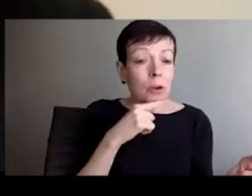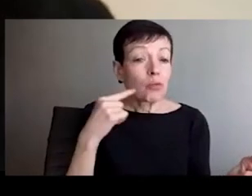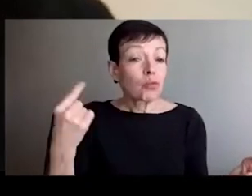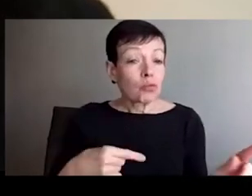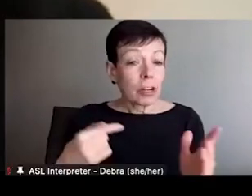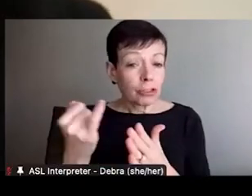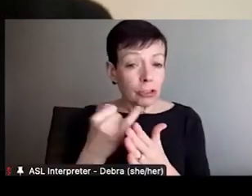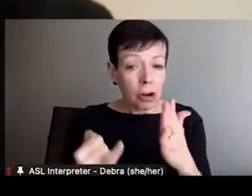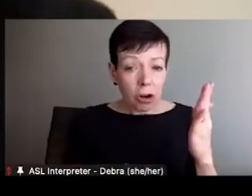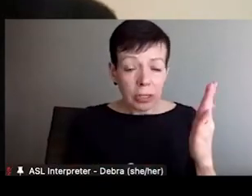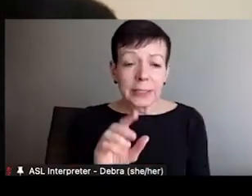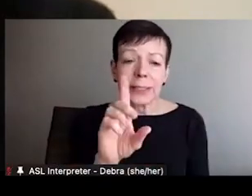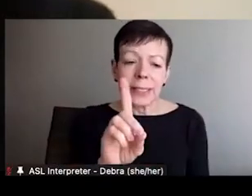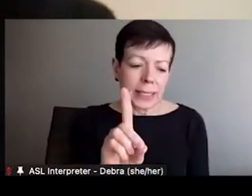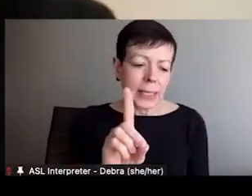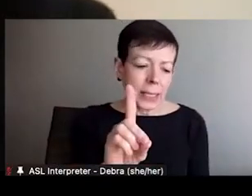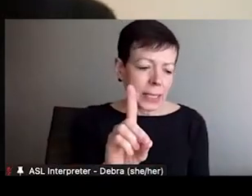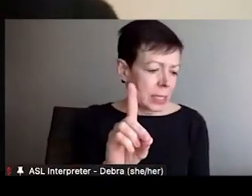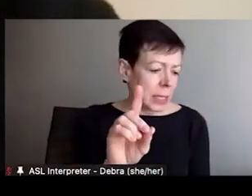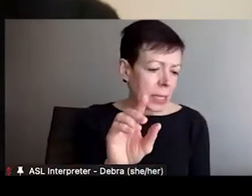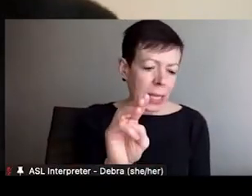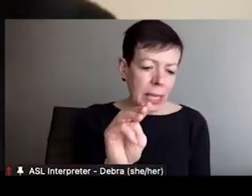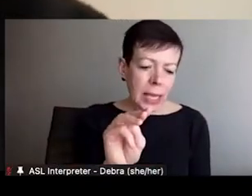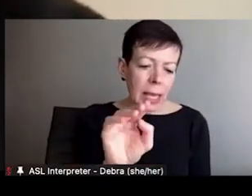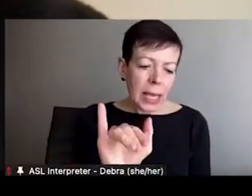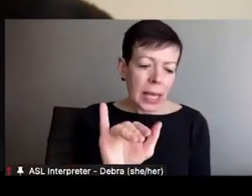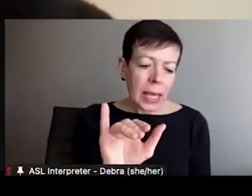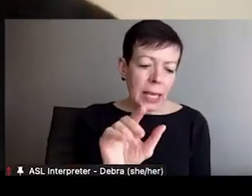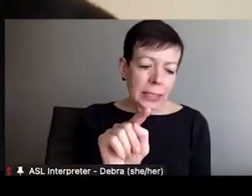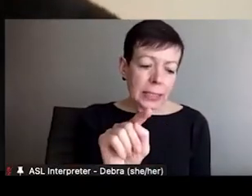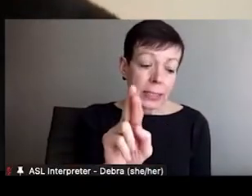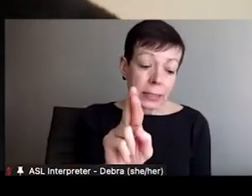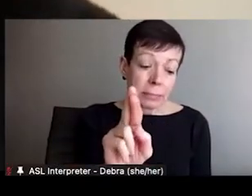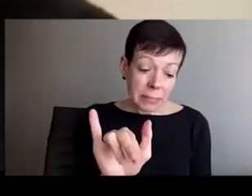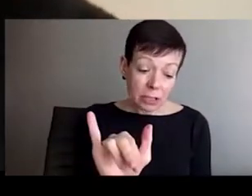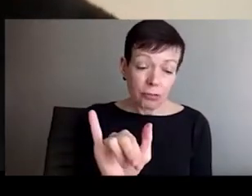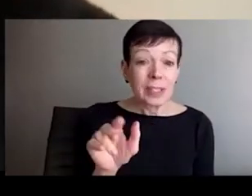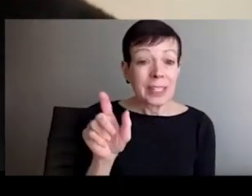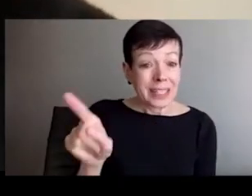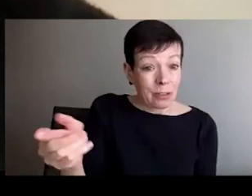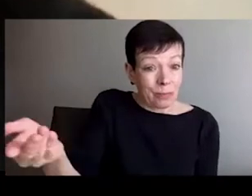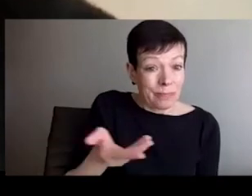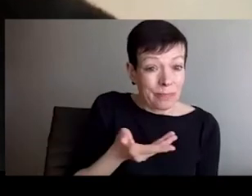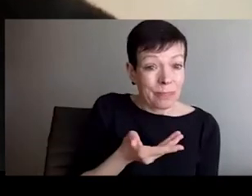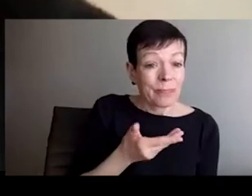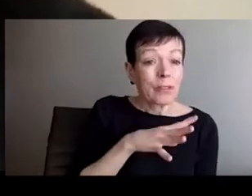in links to places that you reference to donate to. That would be fantastic.